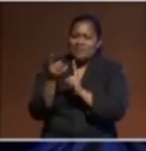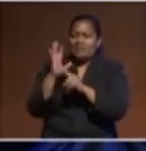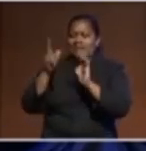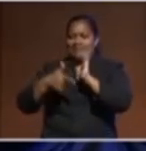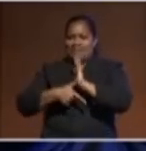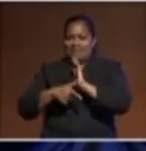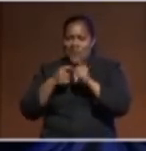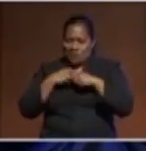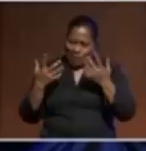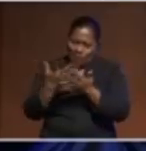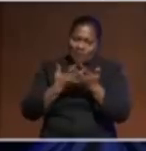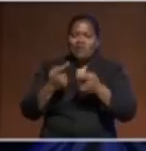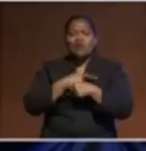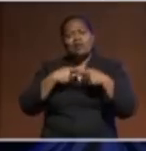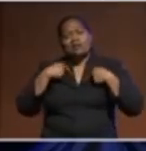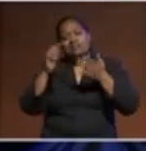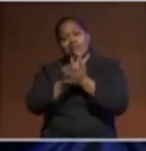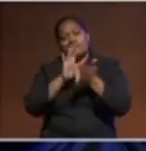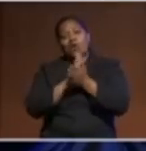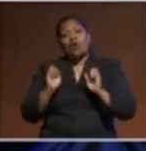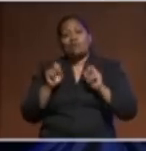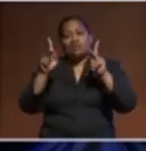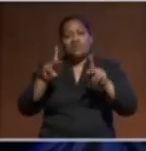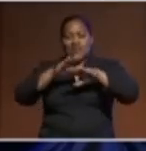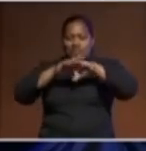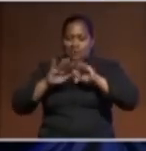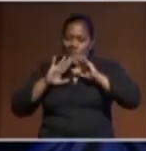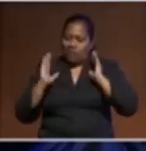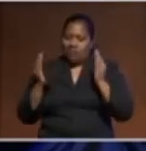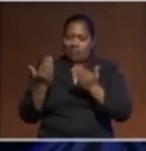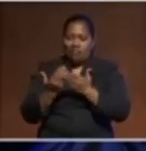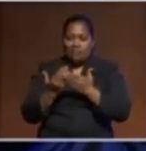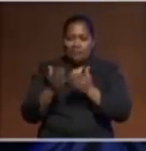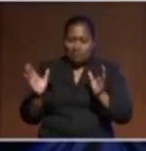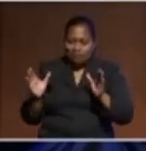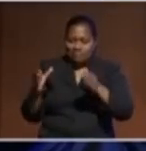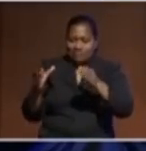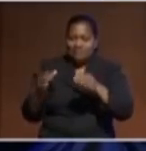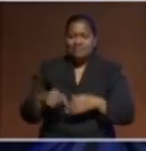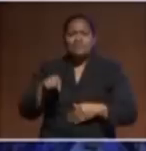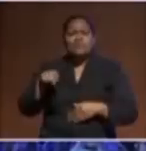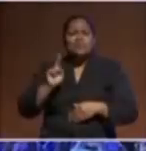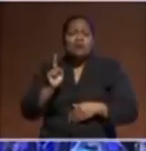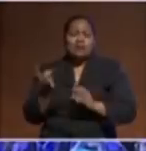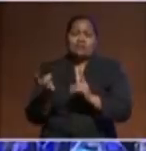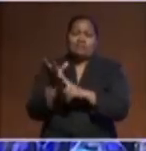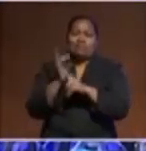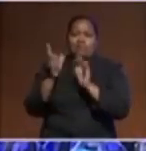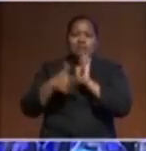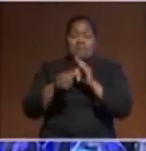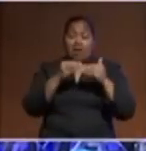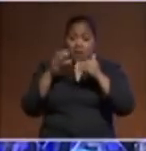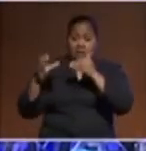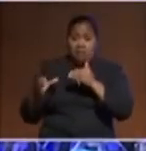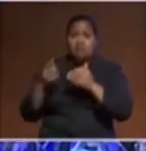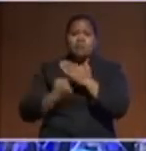we are grateful for that opportunity to be sitting together. This really is an important time. Our leaders are about to sit